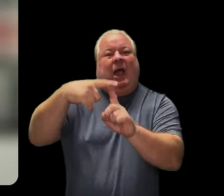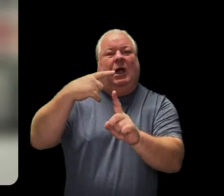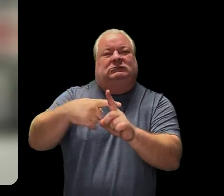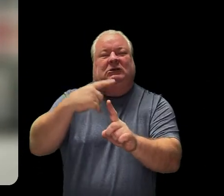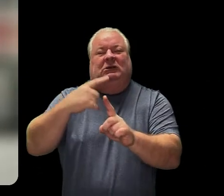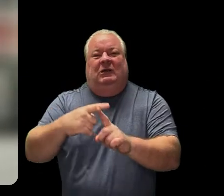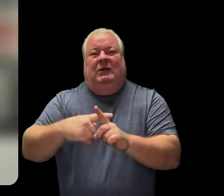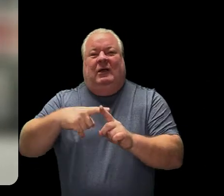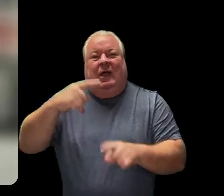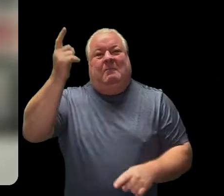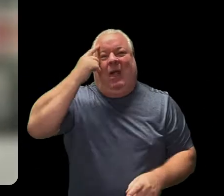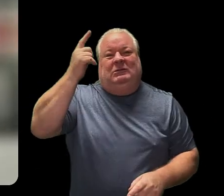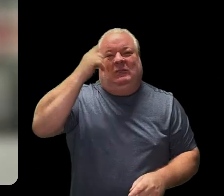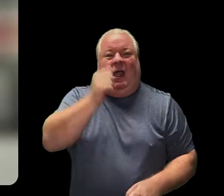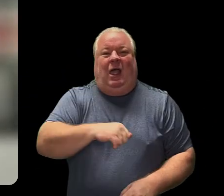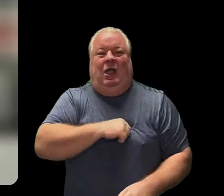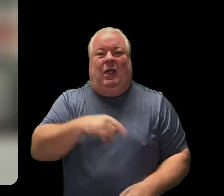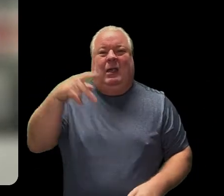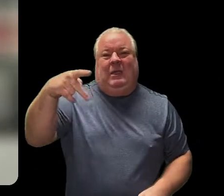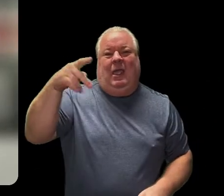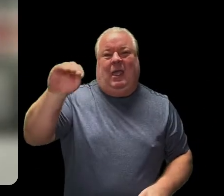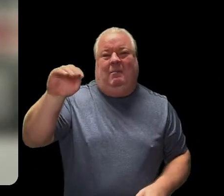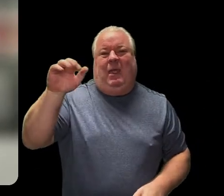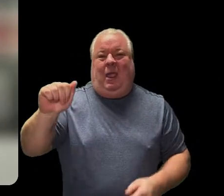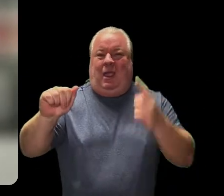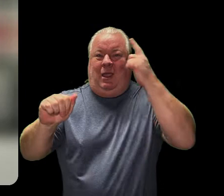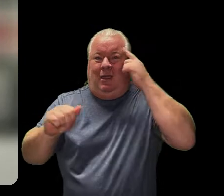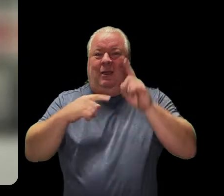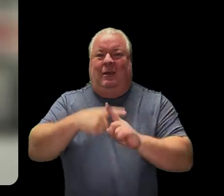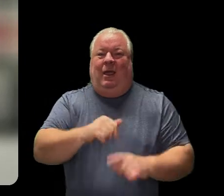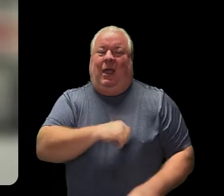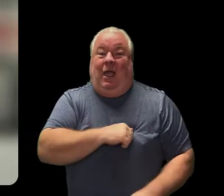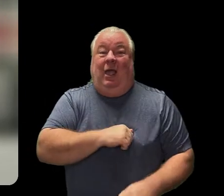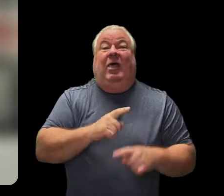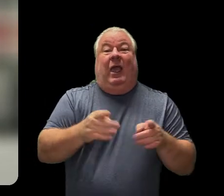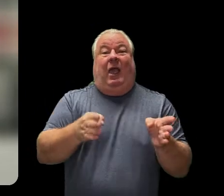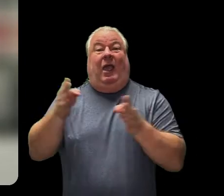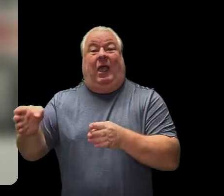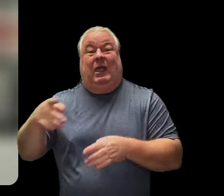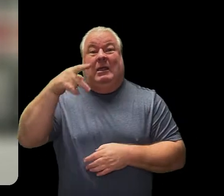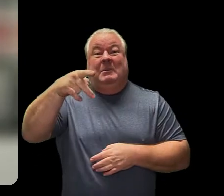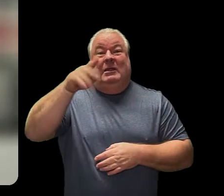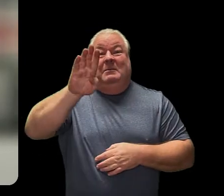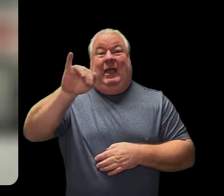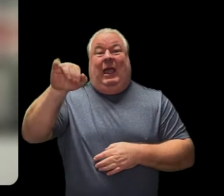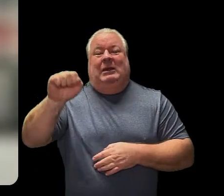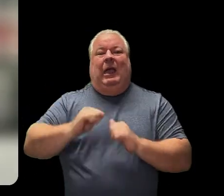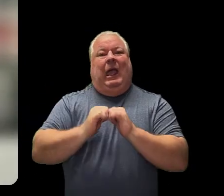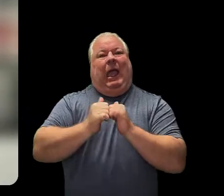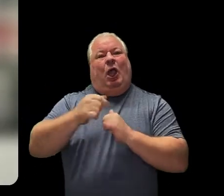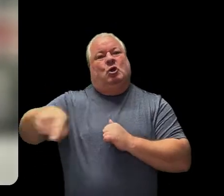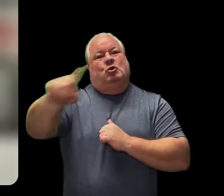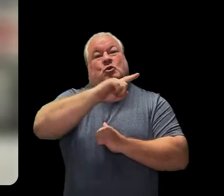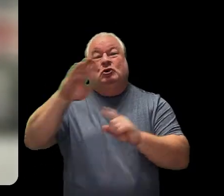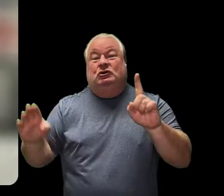positive mental attitude. Then we're going to have our PBIS kickoff how